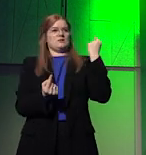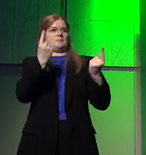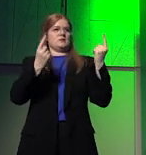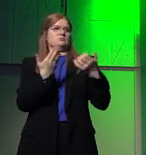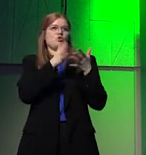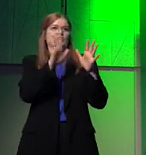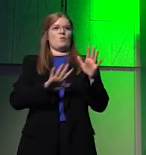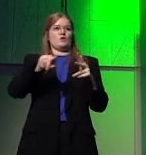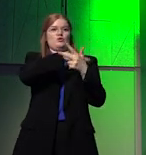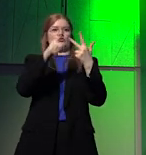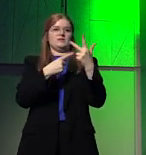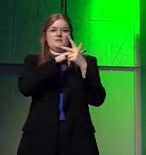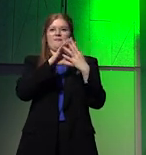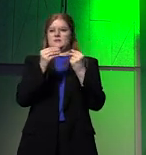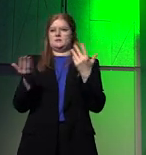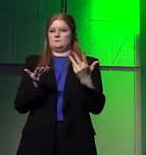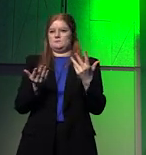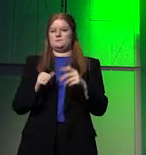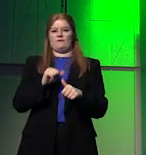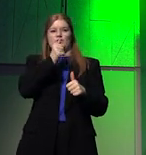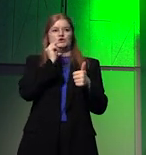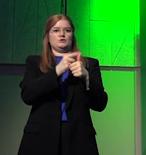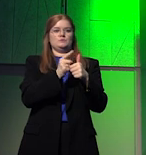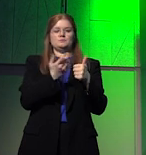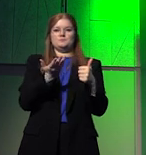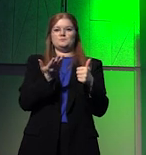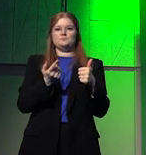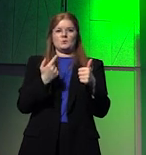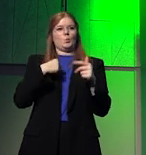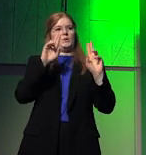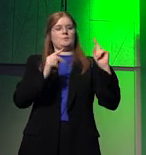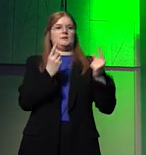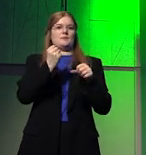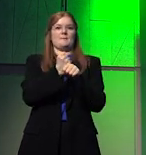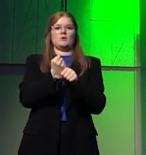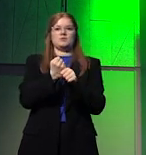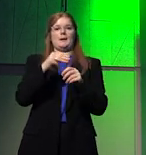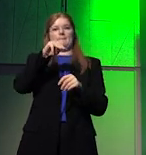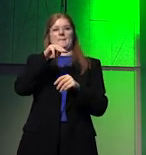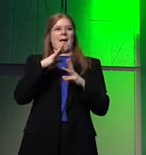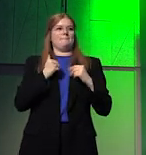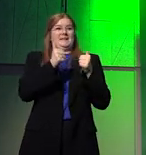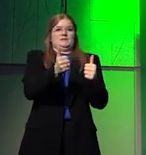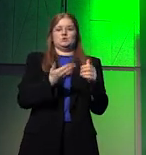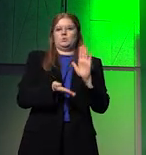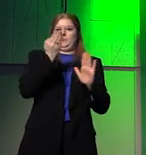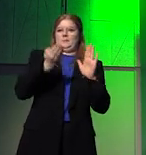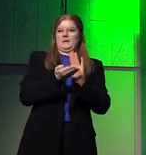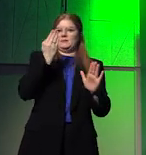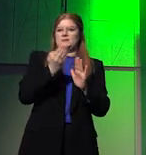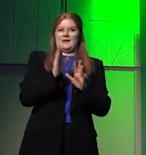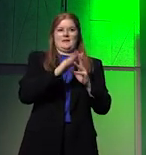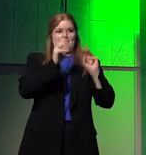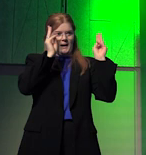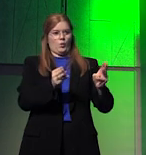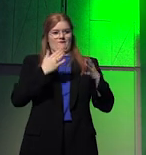broadly over three major things. The first thing is that we compete over the means to be to build to build and